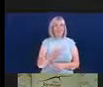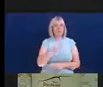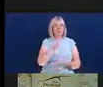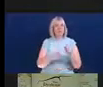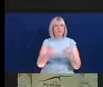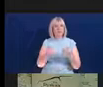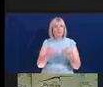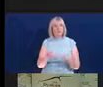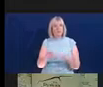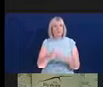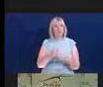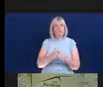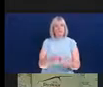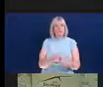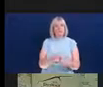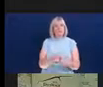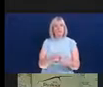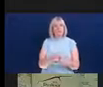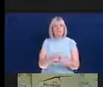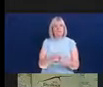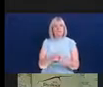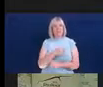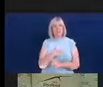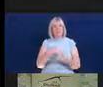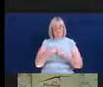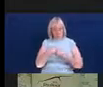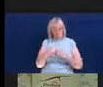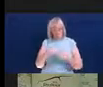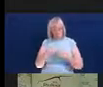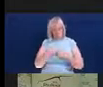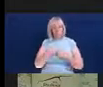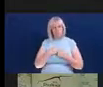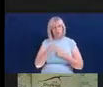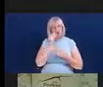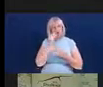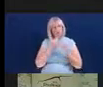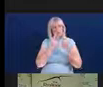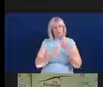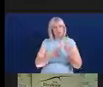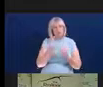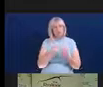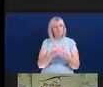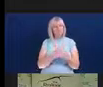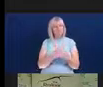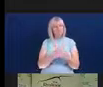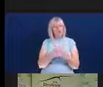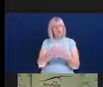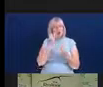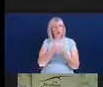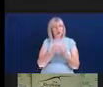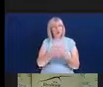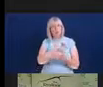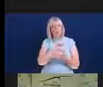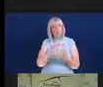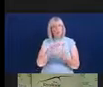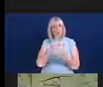they start to learn about themselves, their disability, how it impacts and how they can work better at